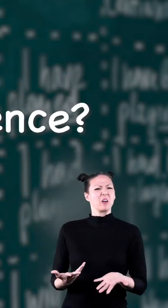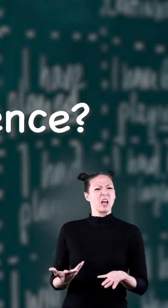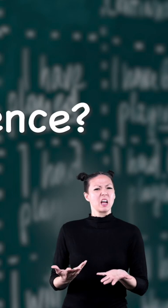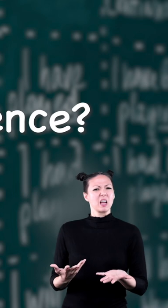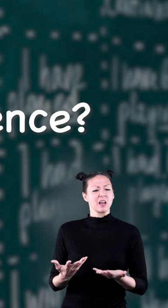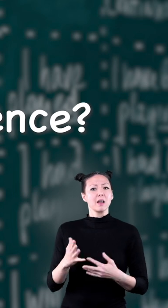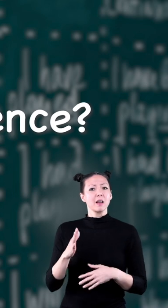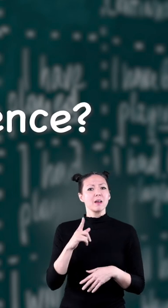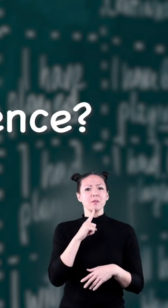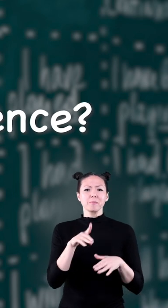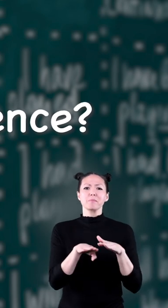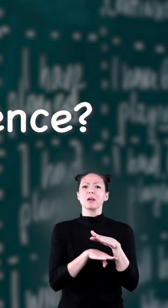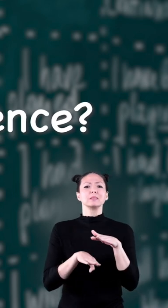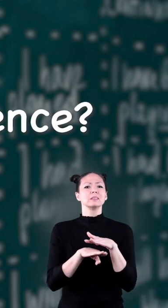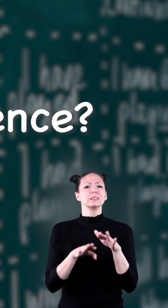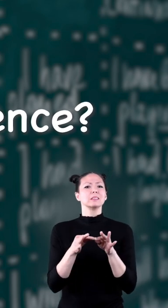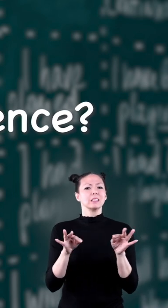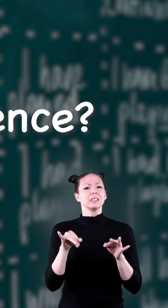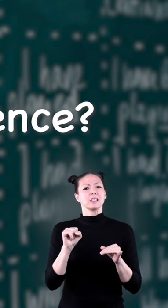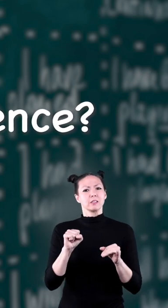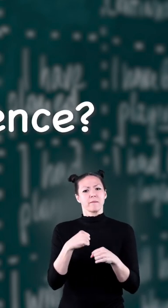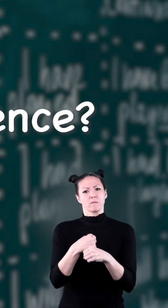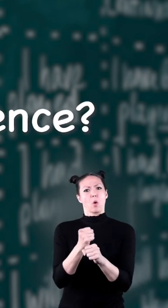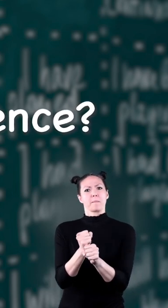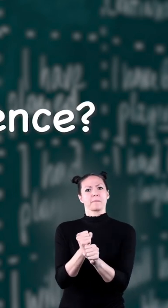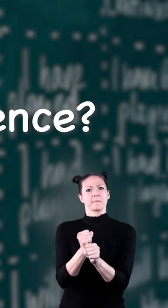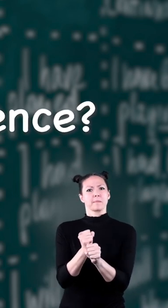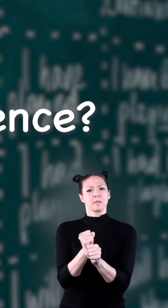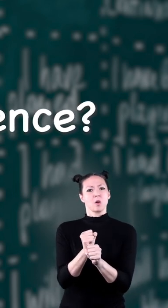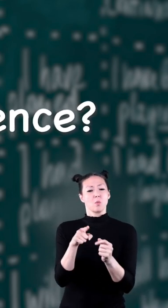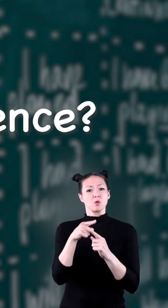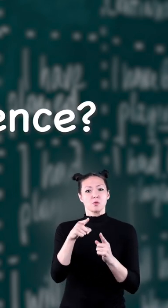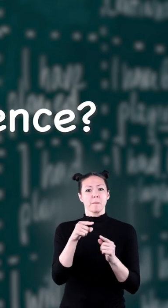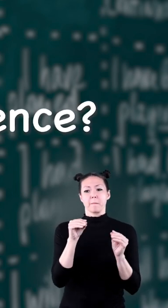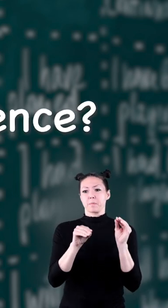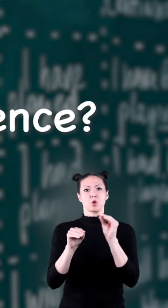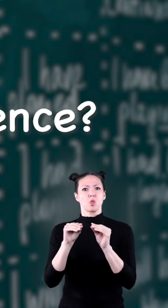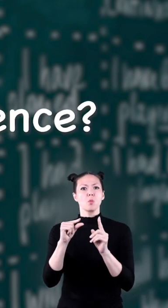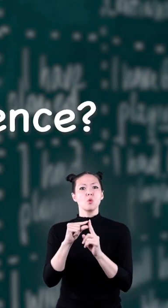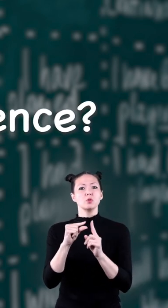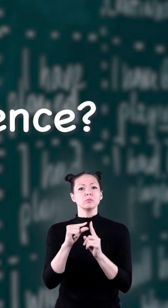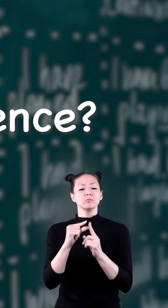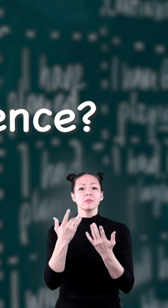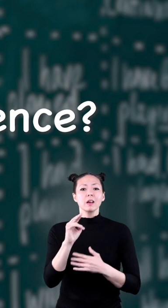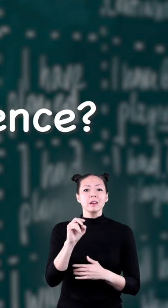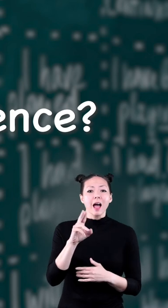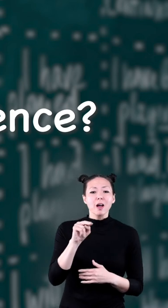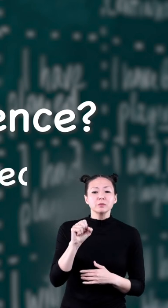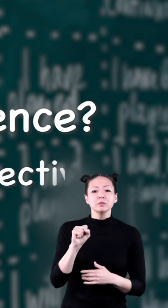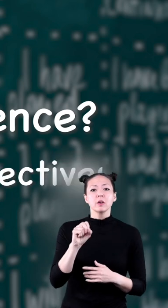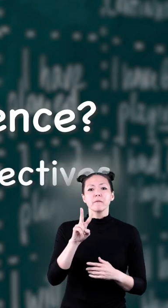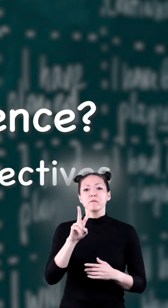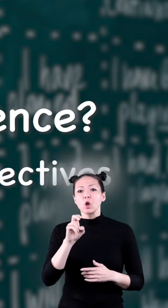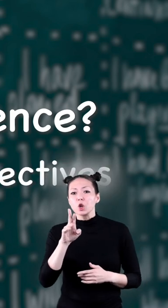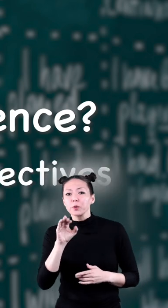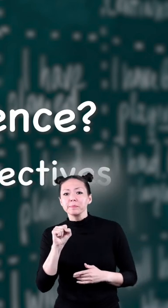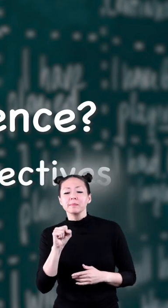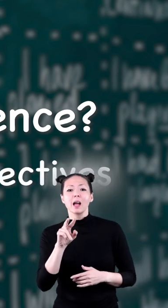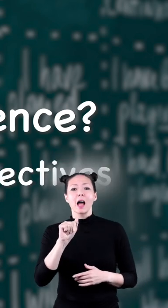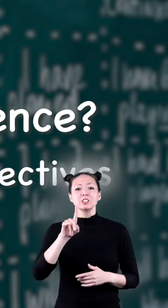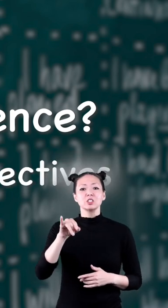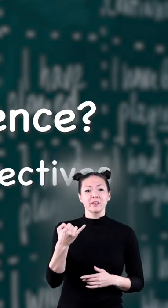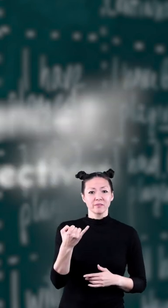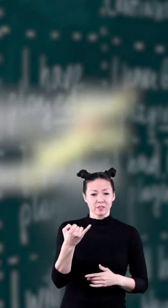a sentence at its most basic a sentence is formed when you put words such as nouns and verbs and